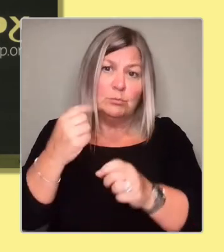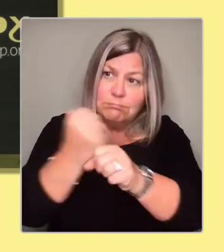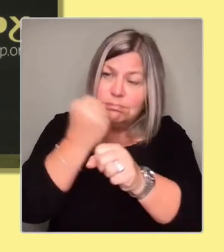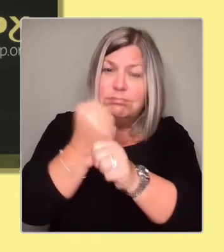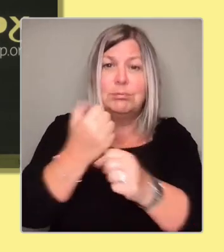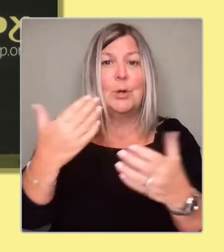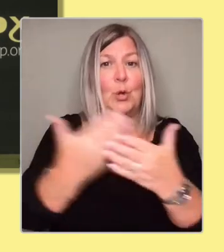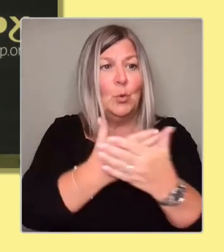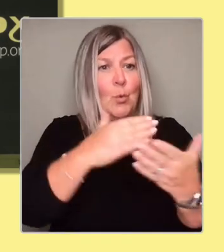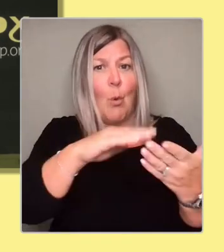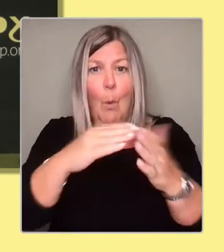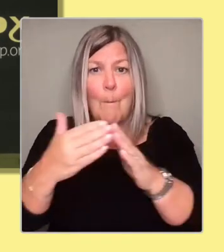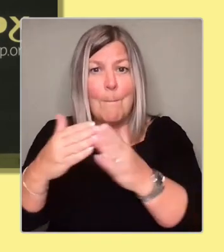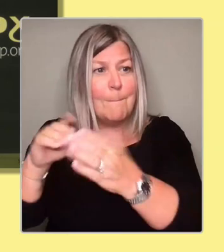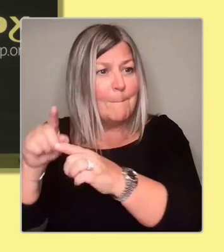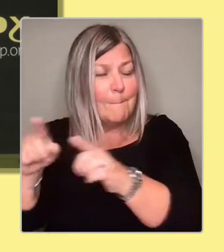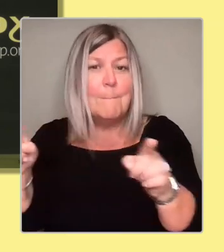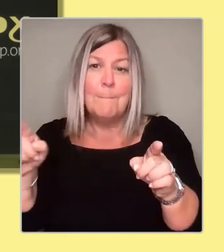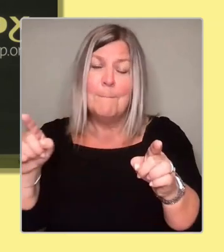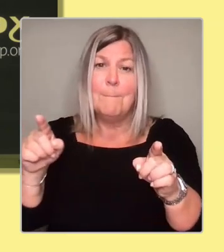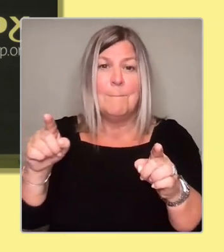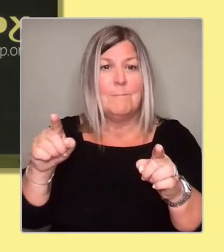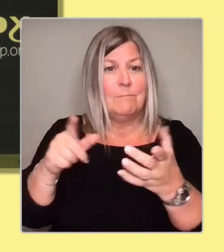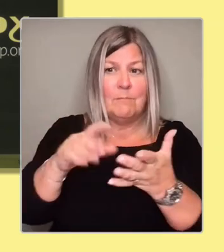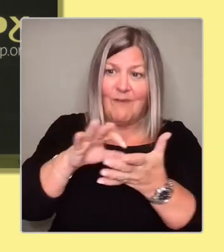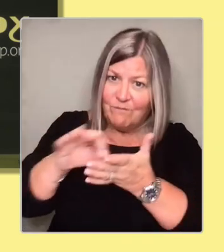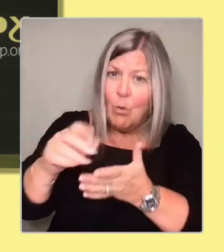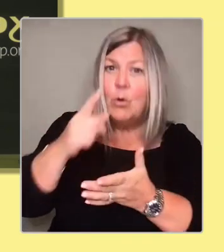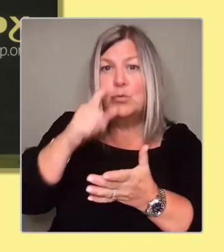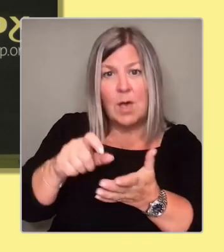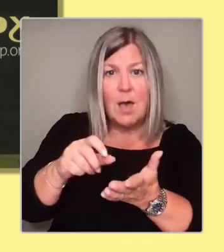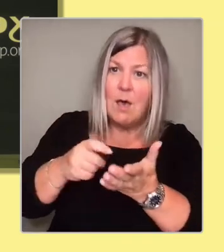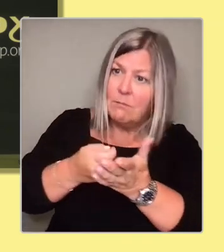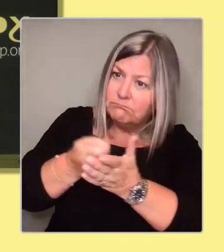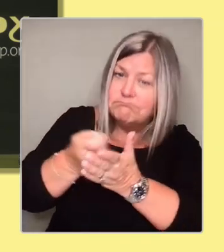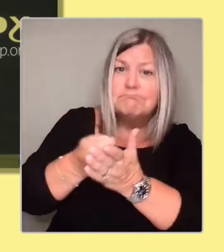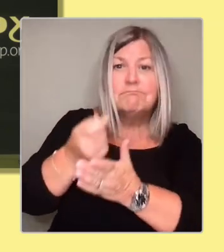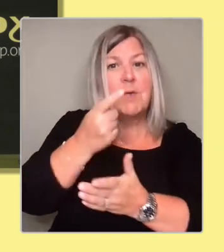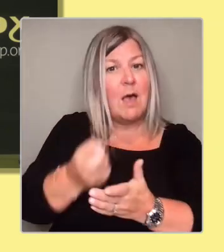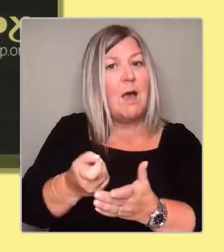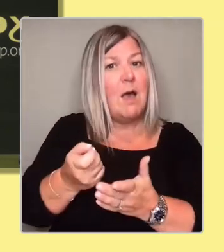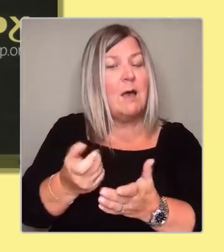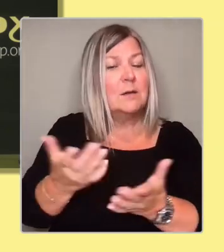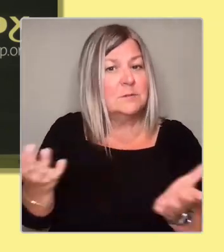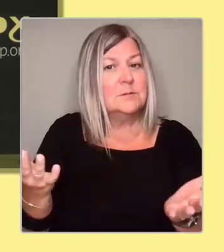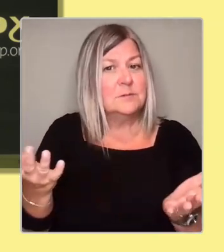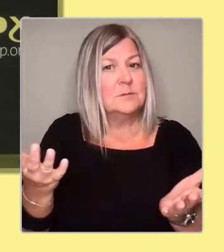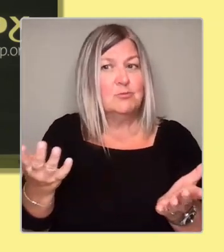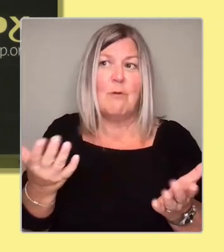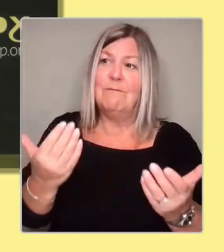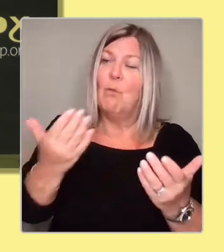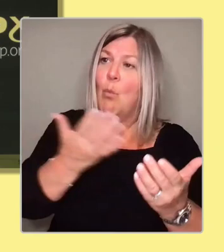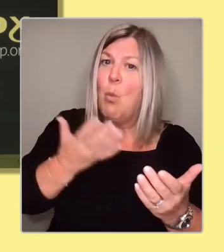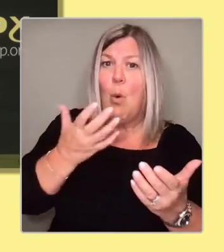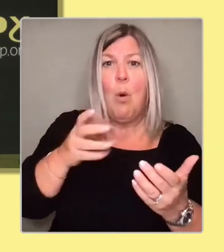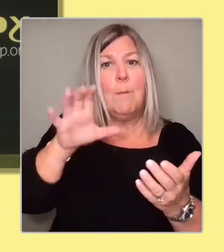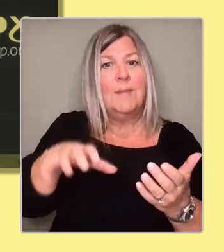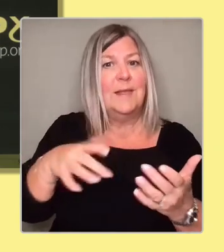place to live. So that's the approach, I think, as a party. It starts with listening,